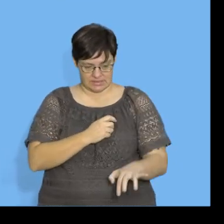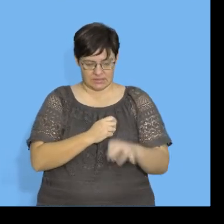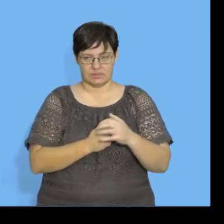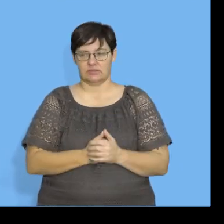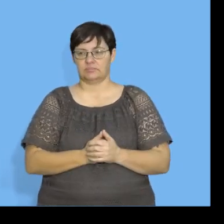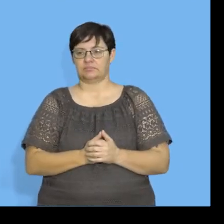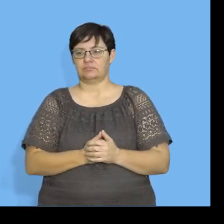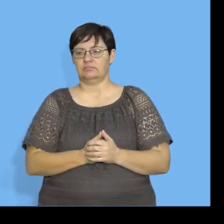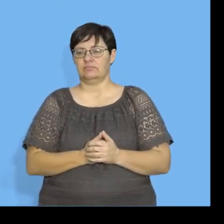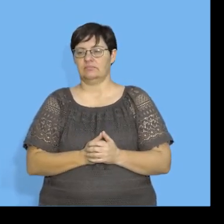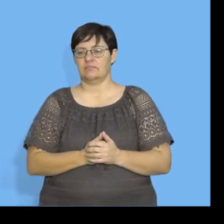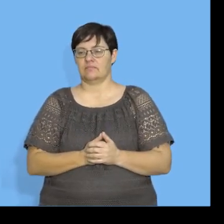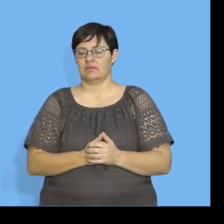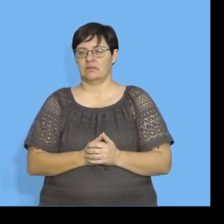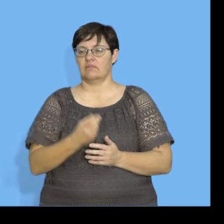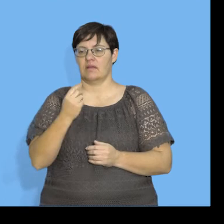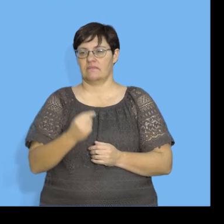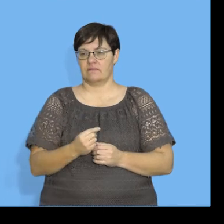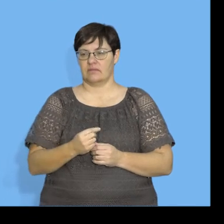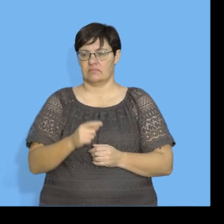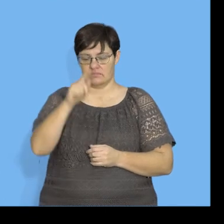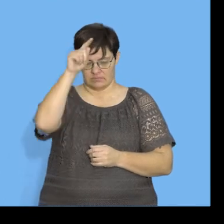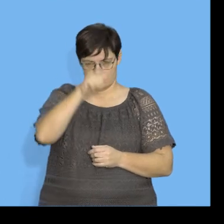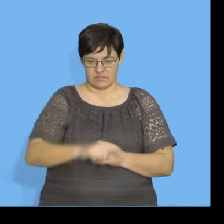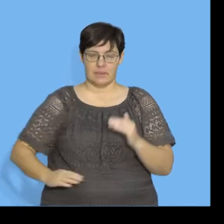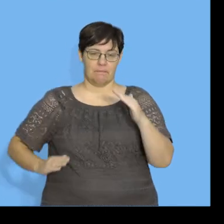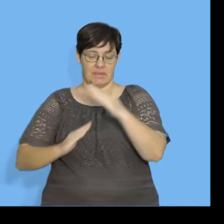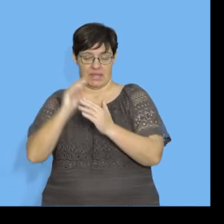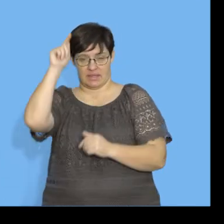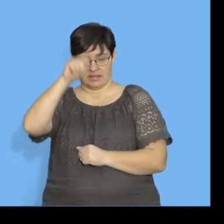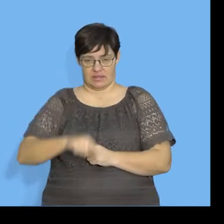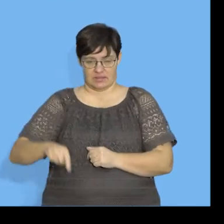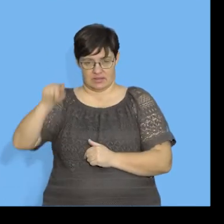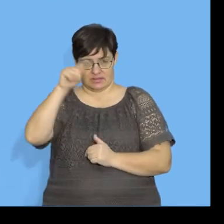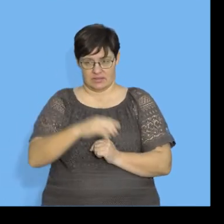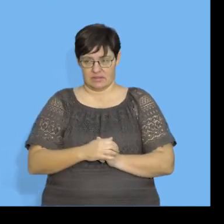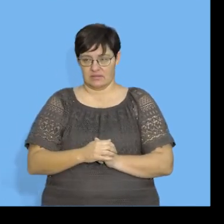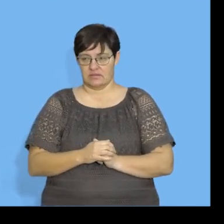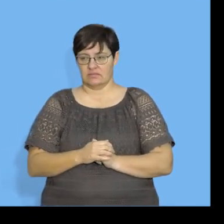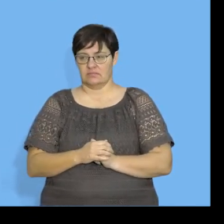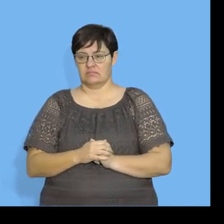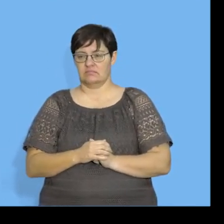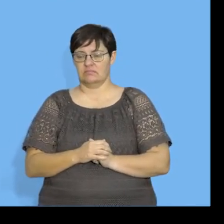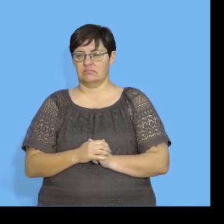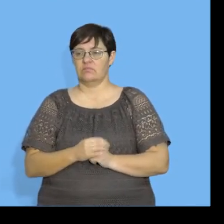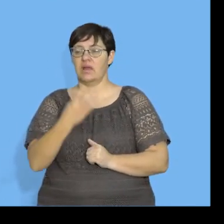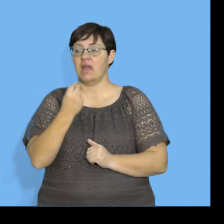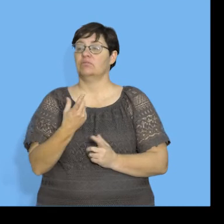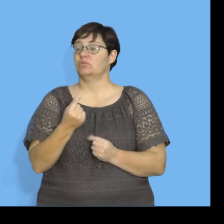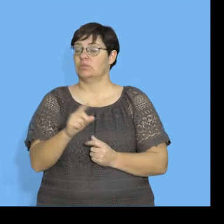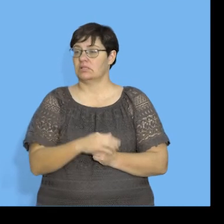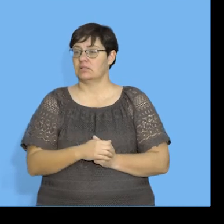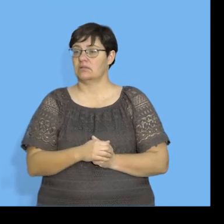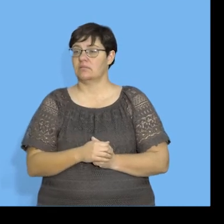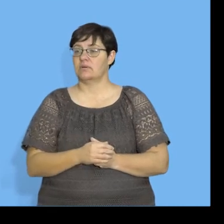rate, we can see that. And this table, we have the peak heart rate. Another way. What I